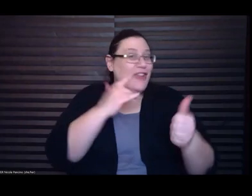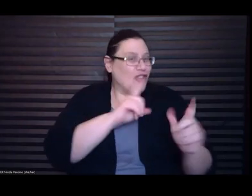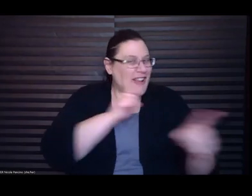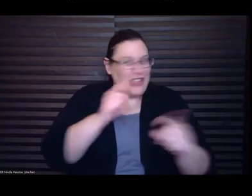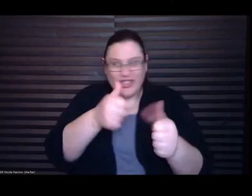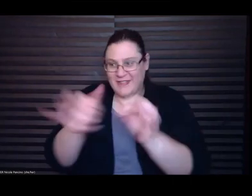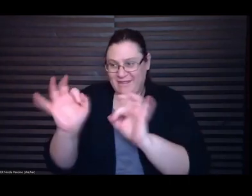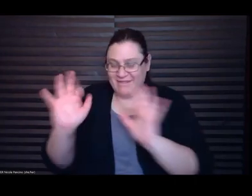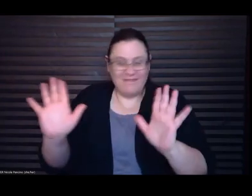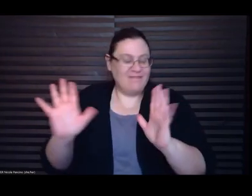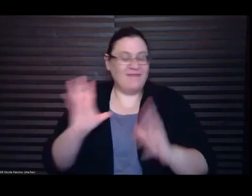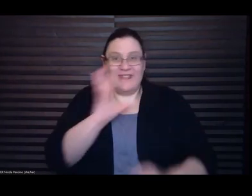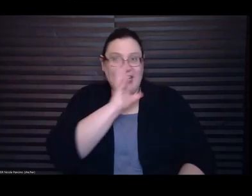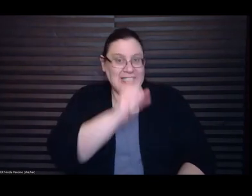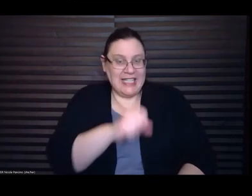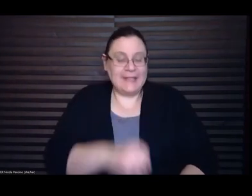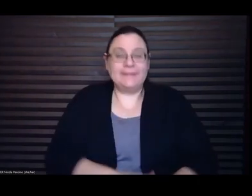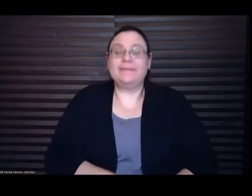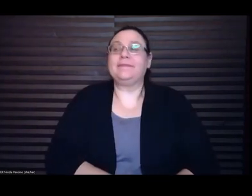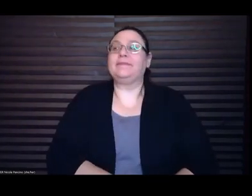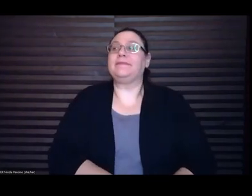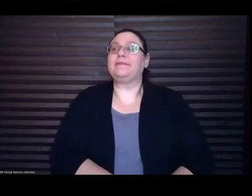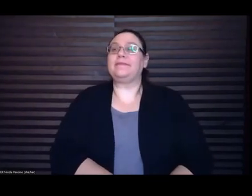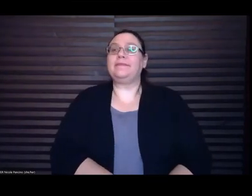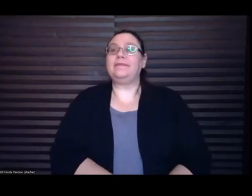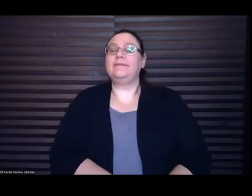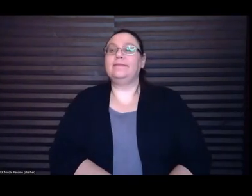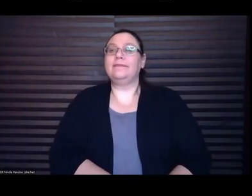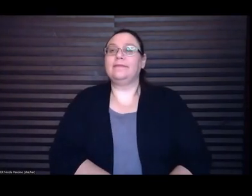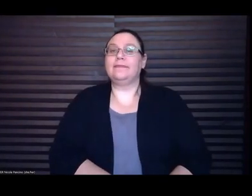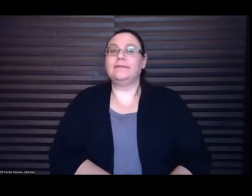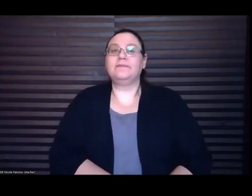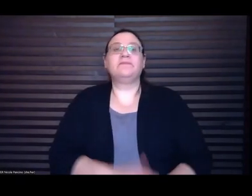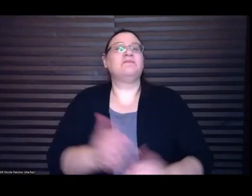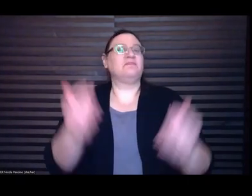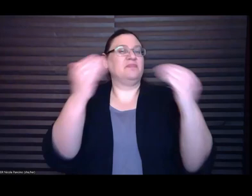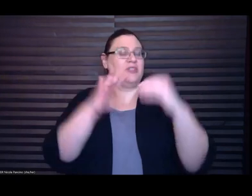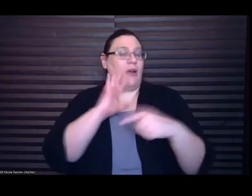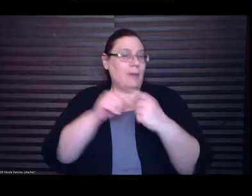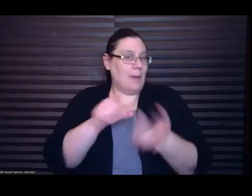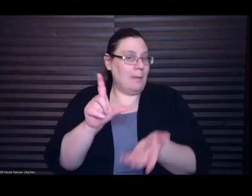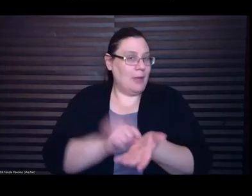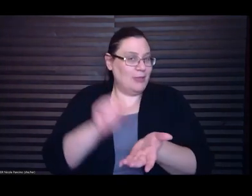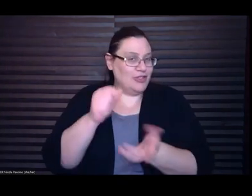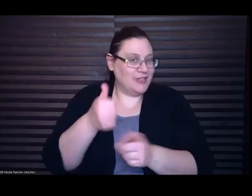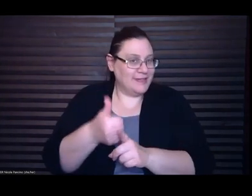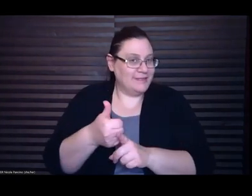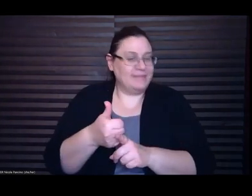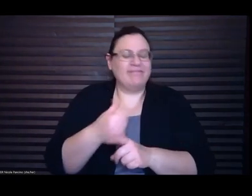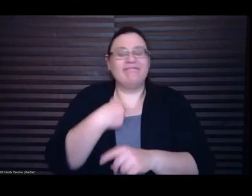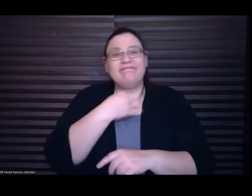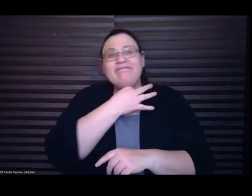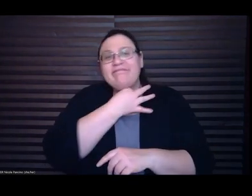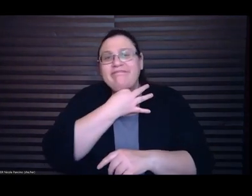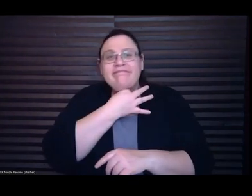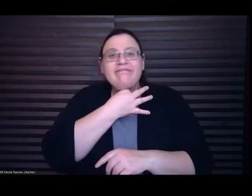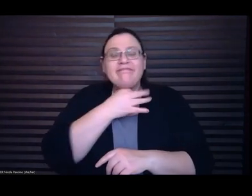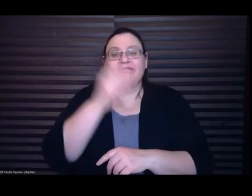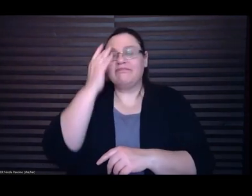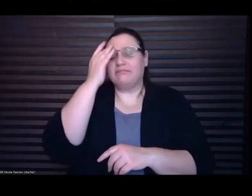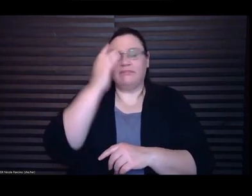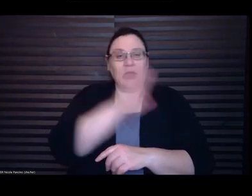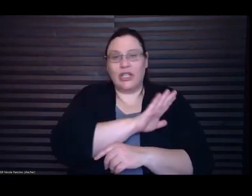let's talk about publishing really curious about what your first experiences were like both with publishing